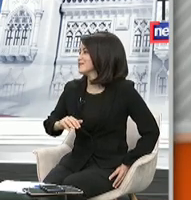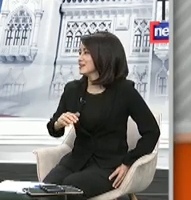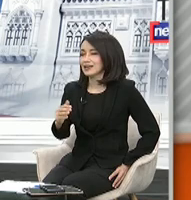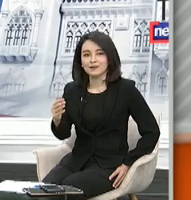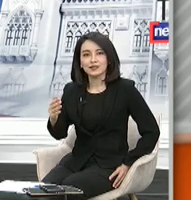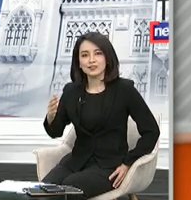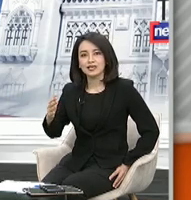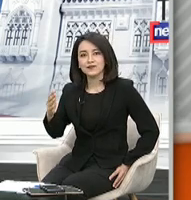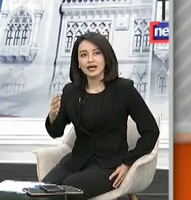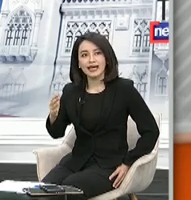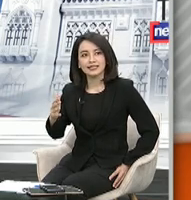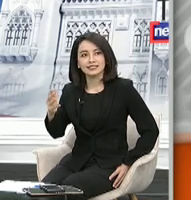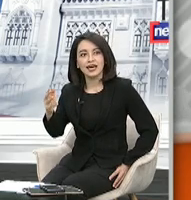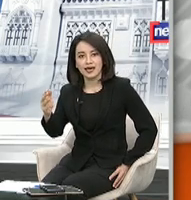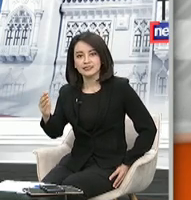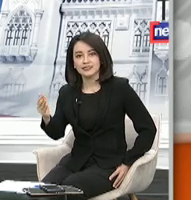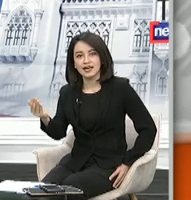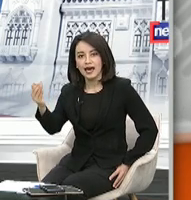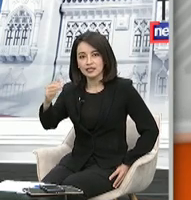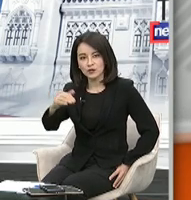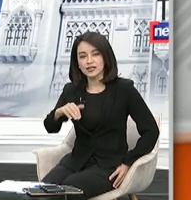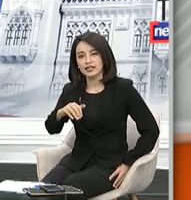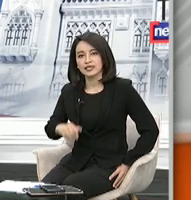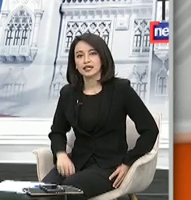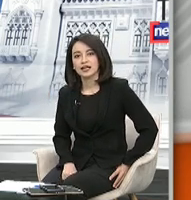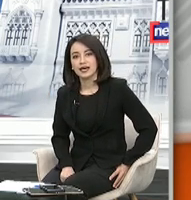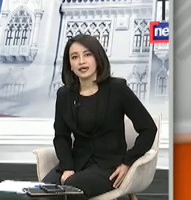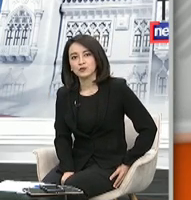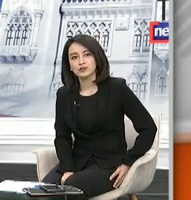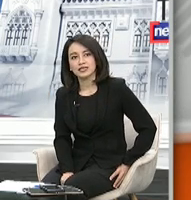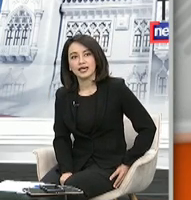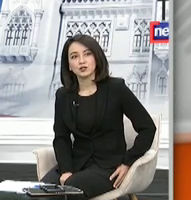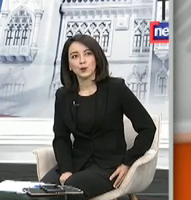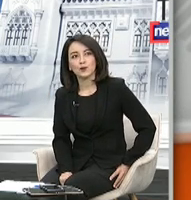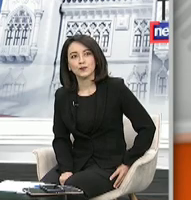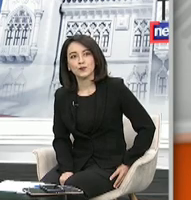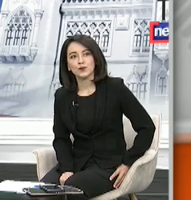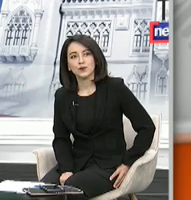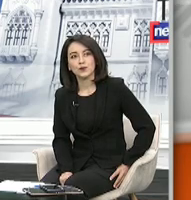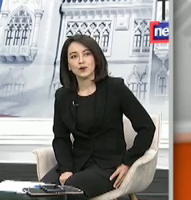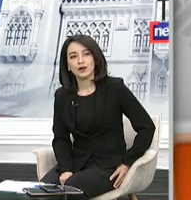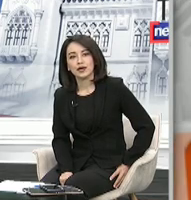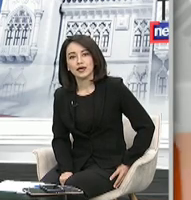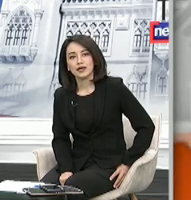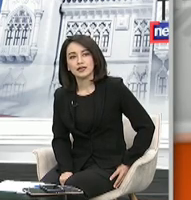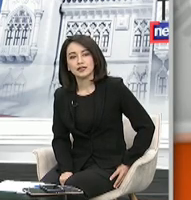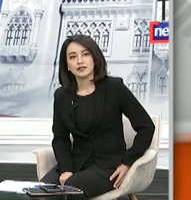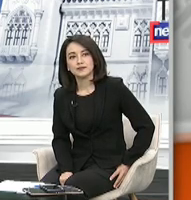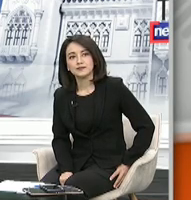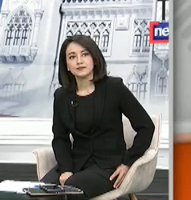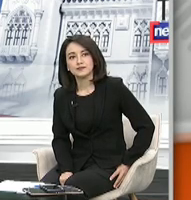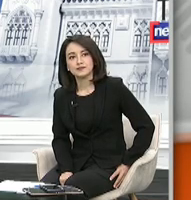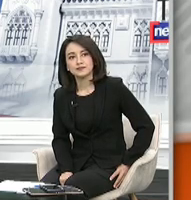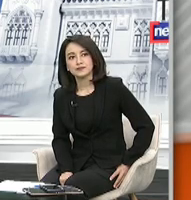down at him because they were at the stairs and looking at Khun Thanathon. It